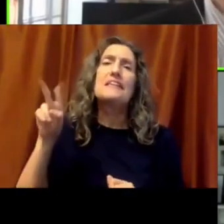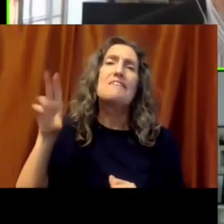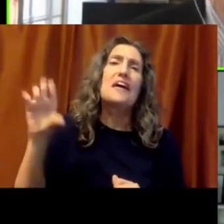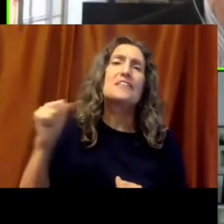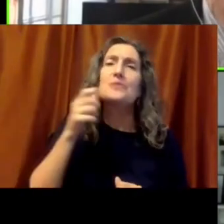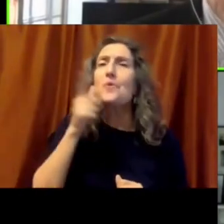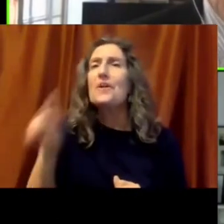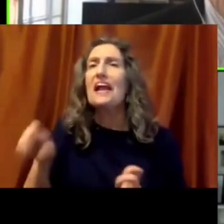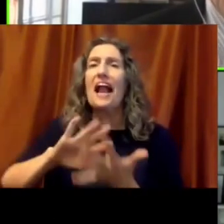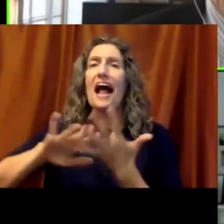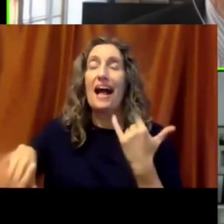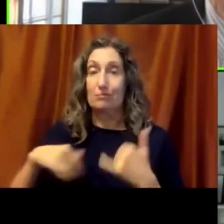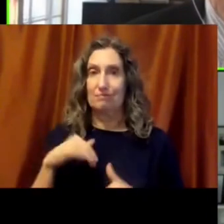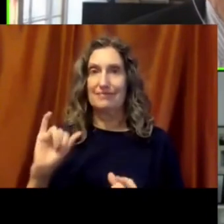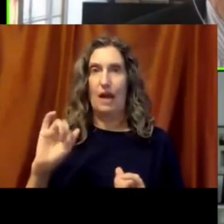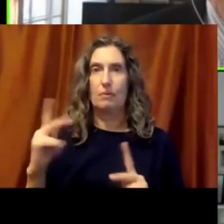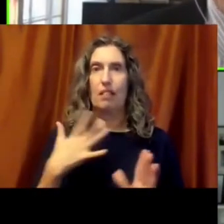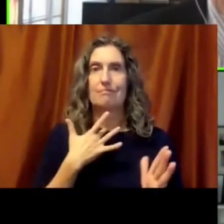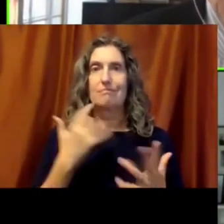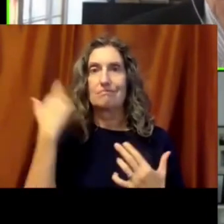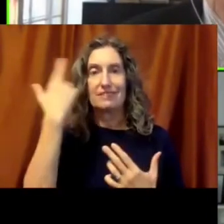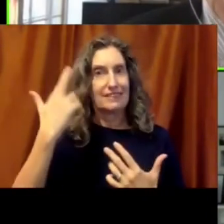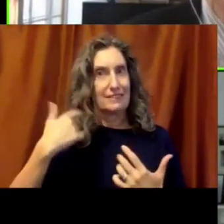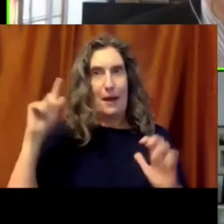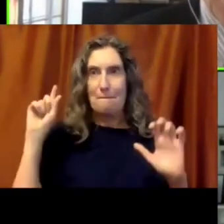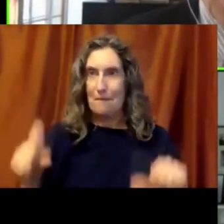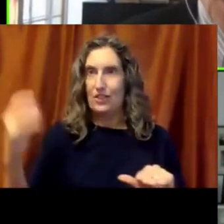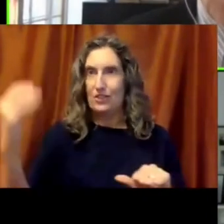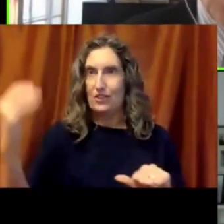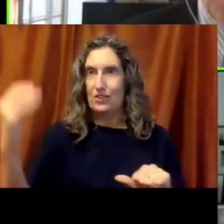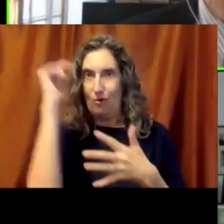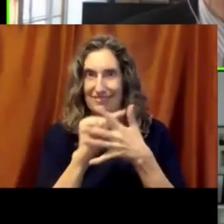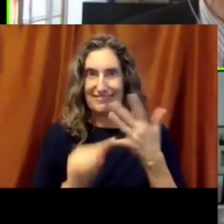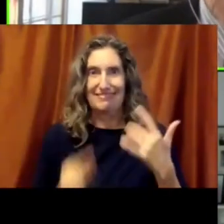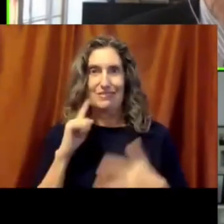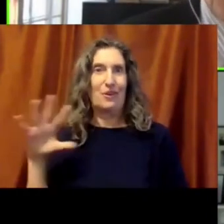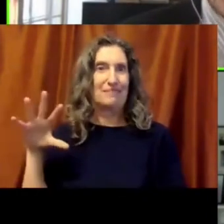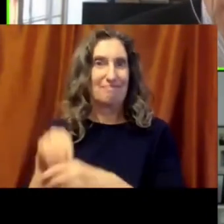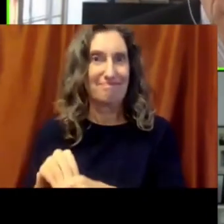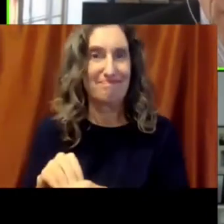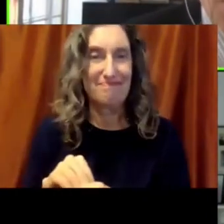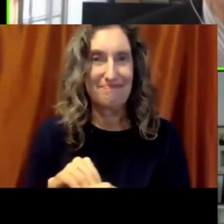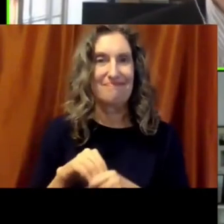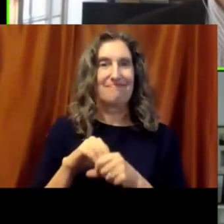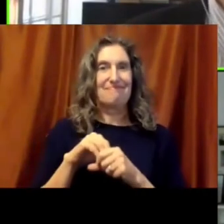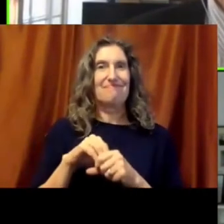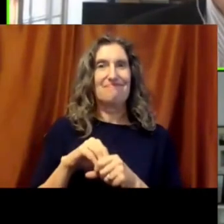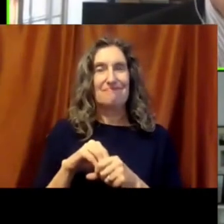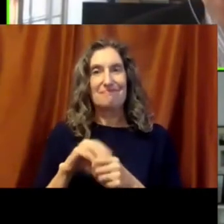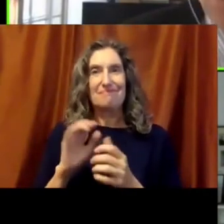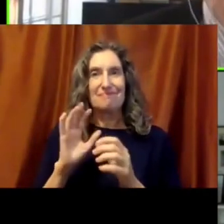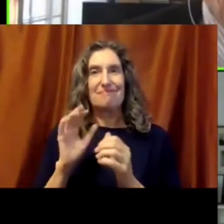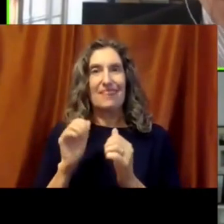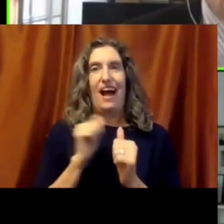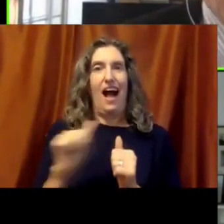weeks. Being able to participate in democracy also includes protecting the democracy and